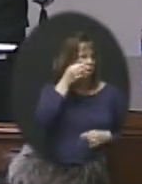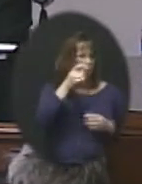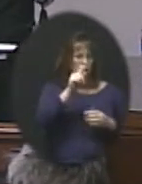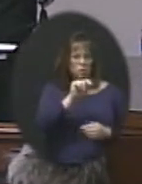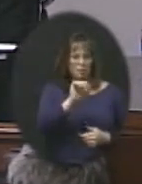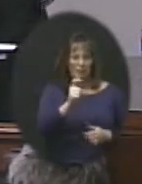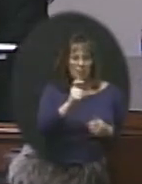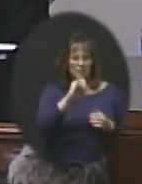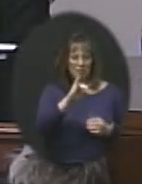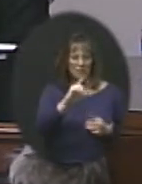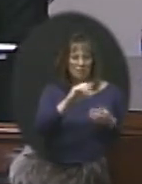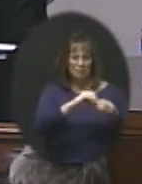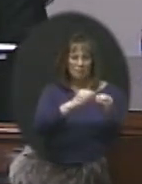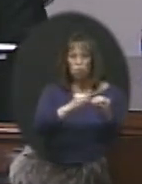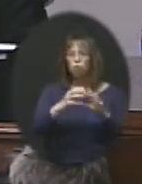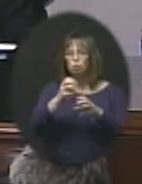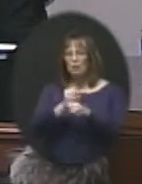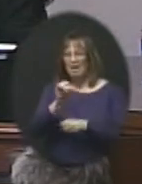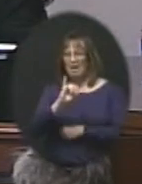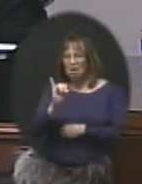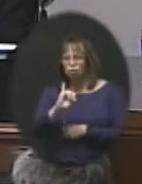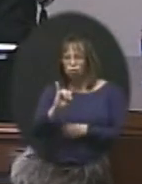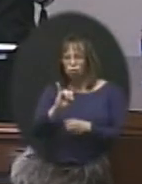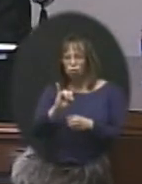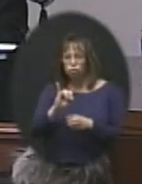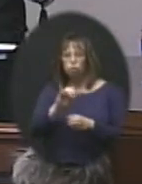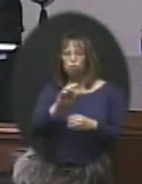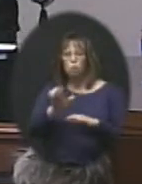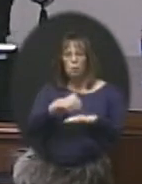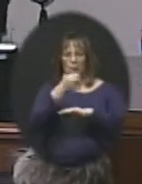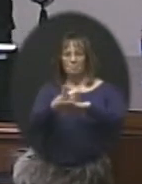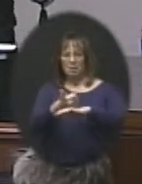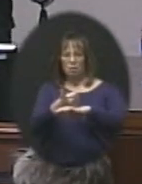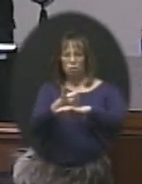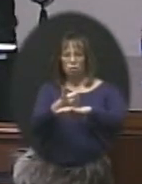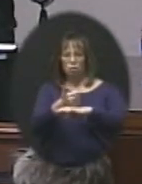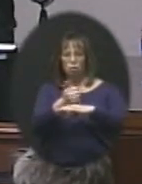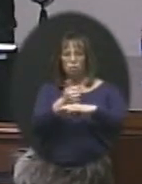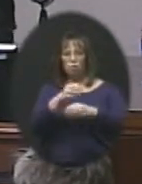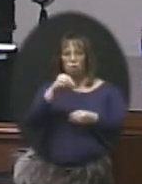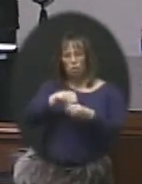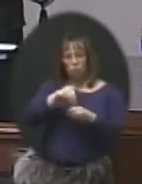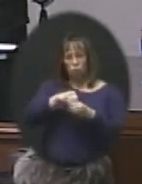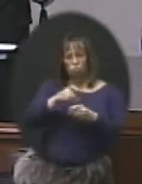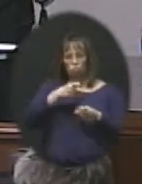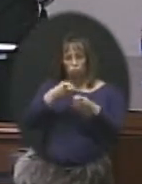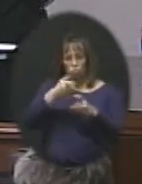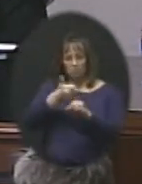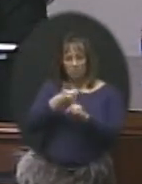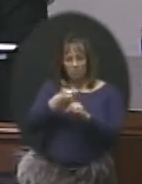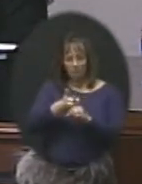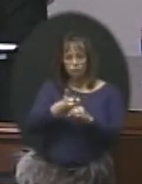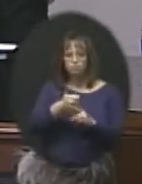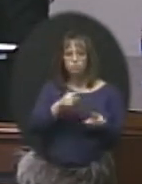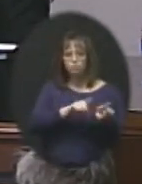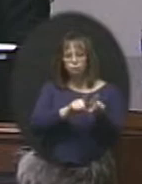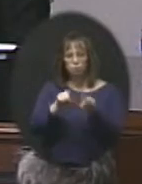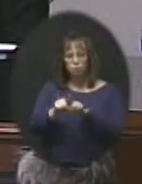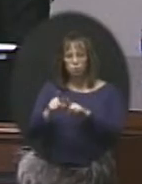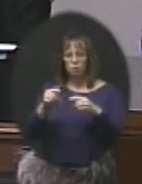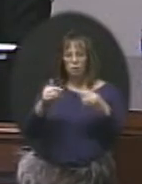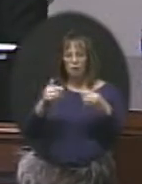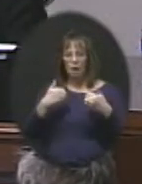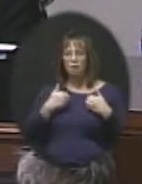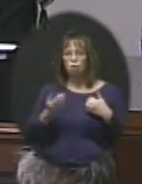to obtaining insurance coverage to implementing their own basic internal controls. And we also hold